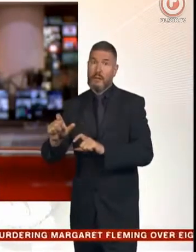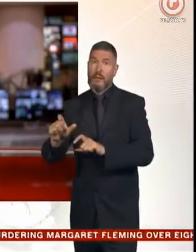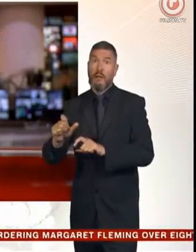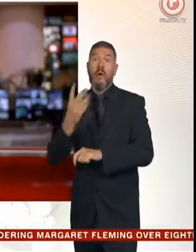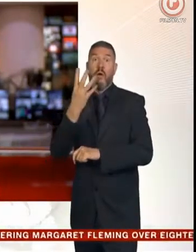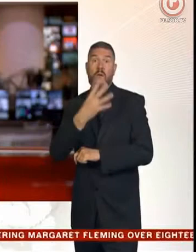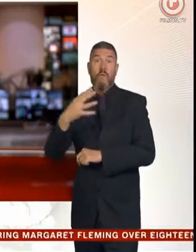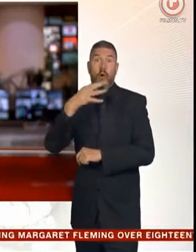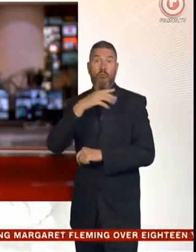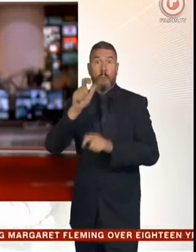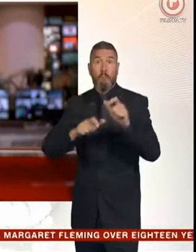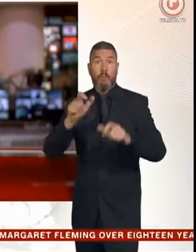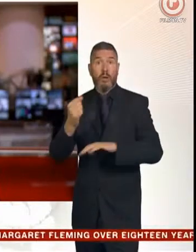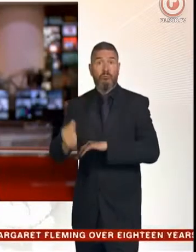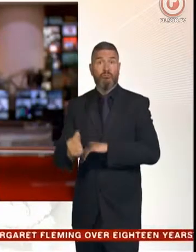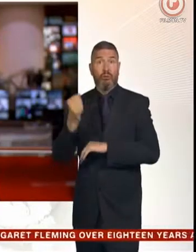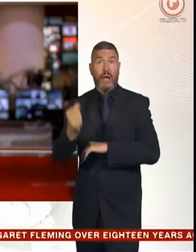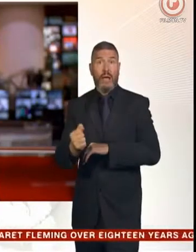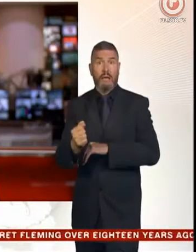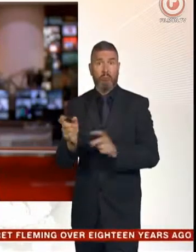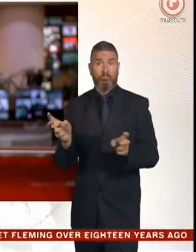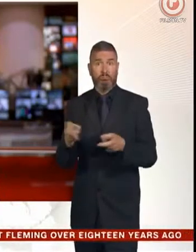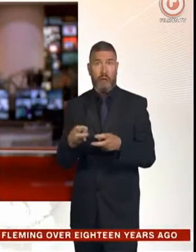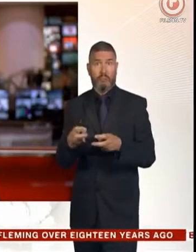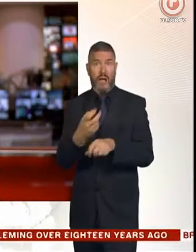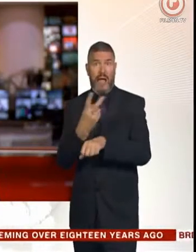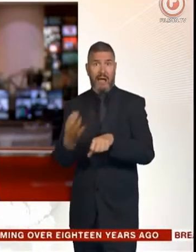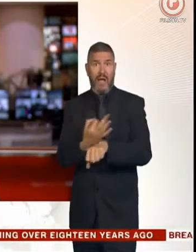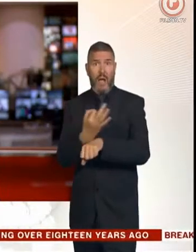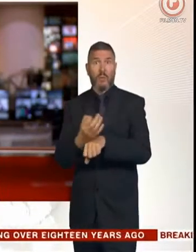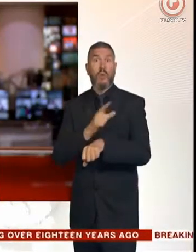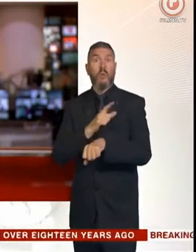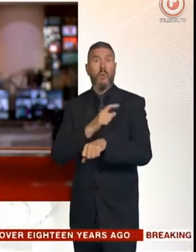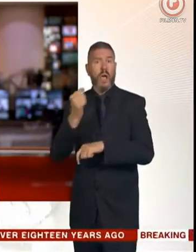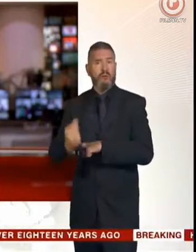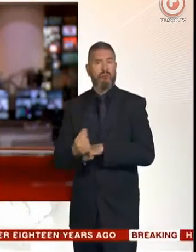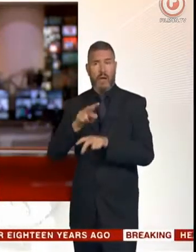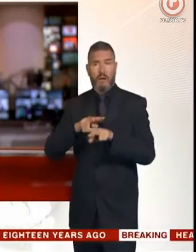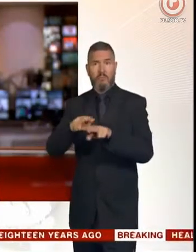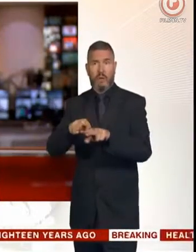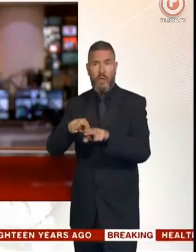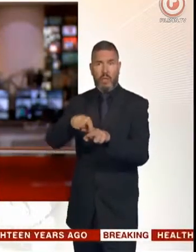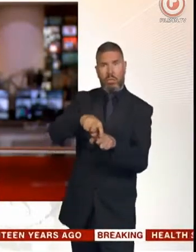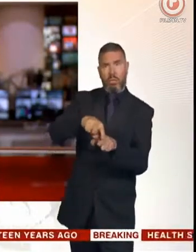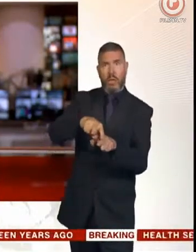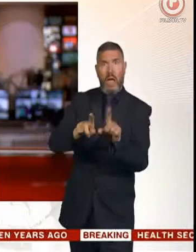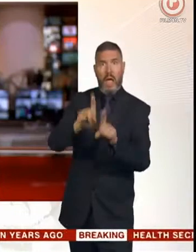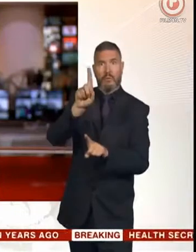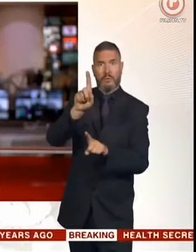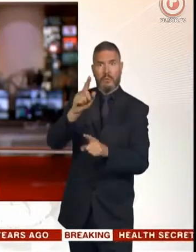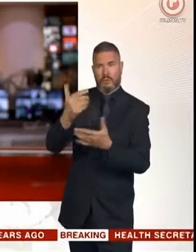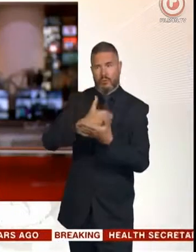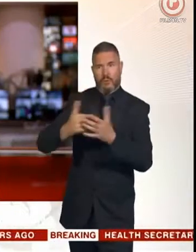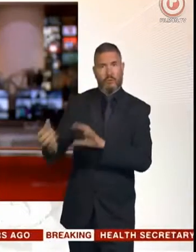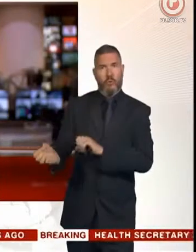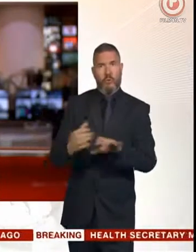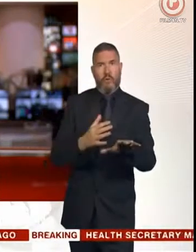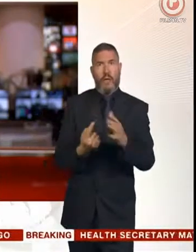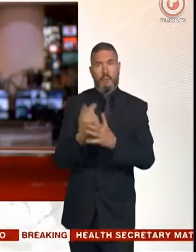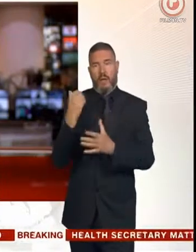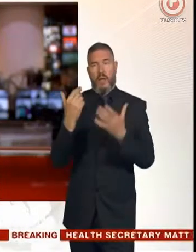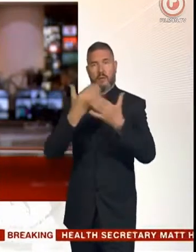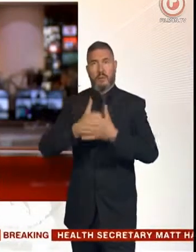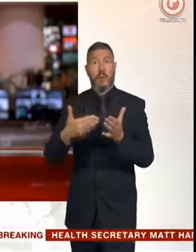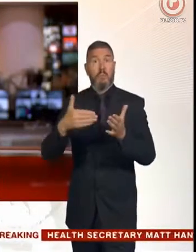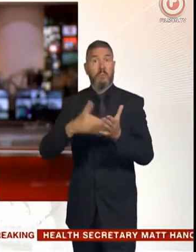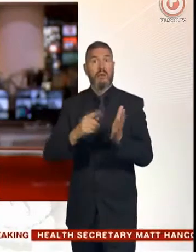passengers were stranded on a train near Corby for eight hours after a landslide caused by flooding blocked the line. And a military